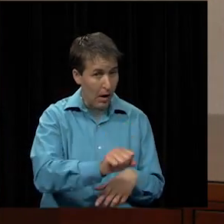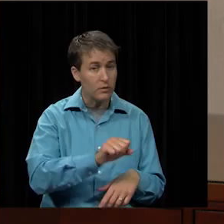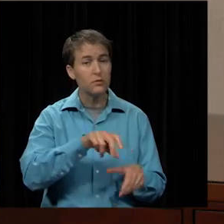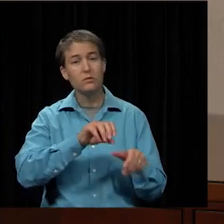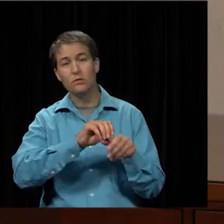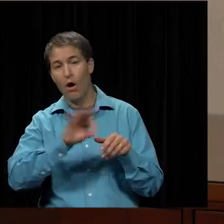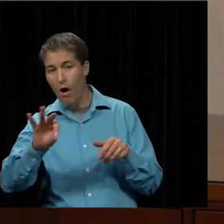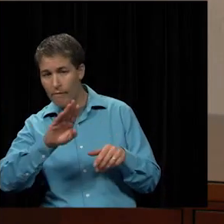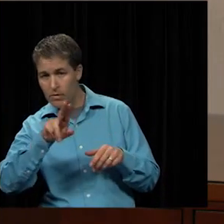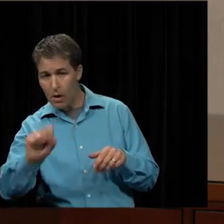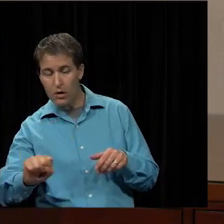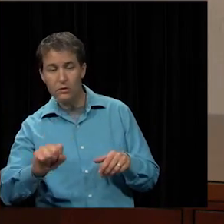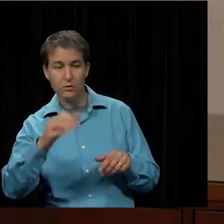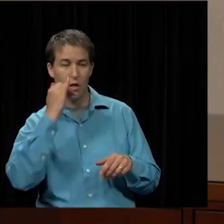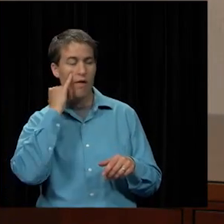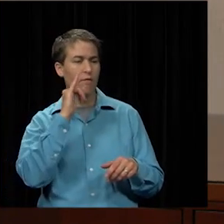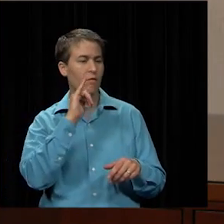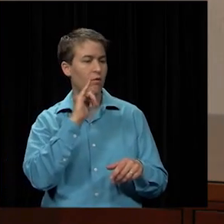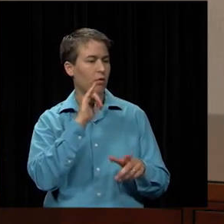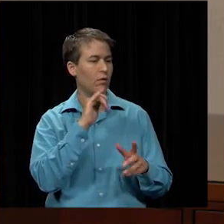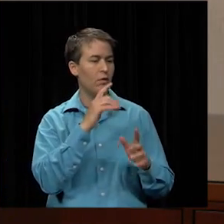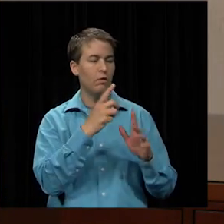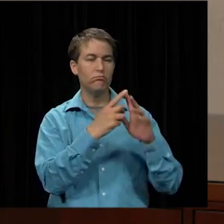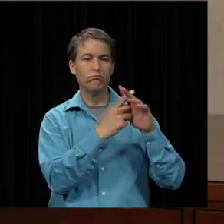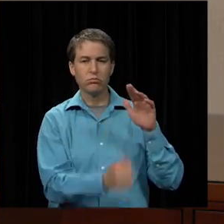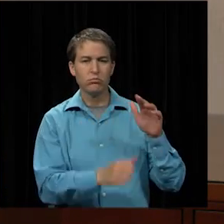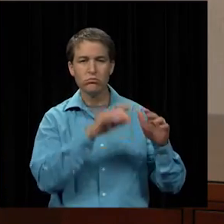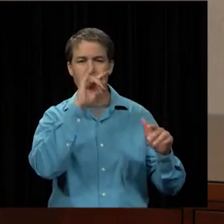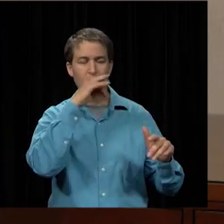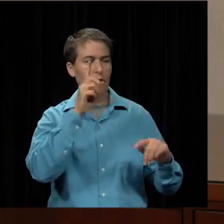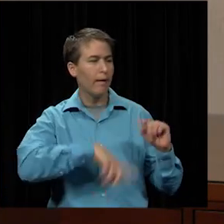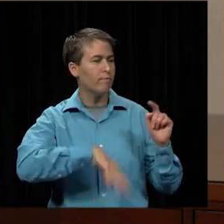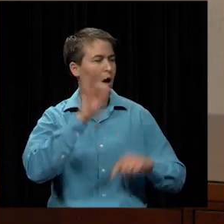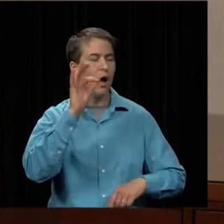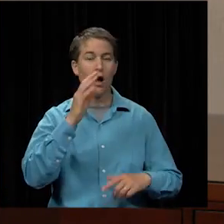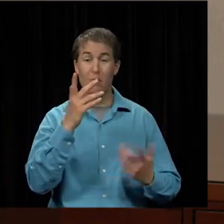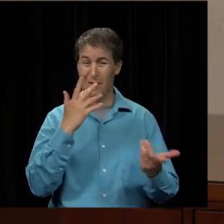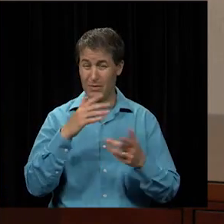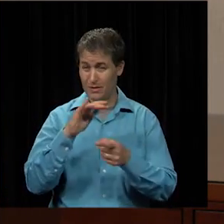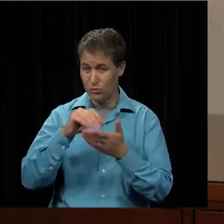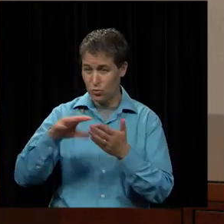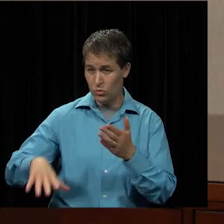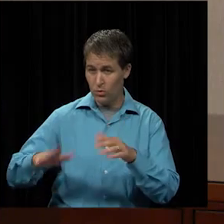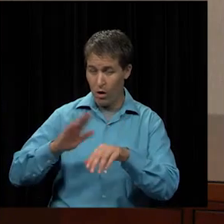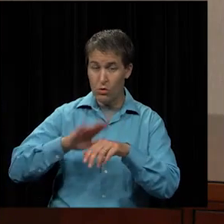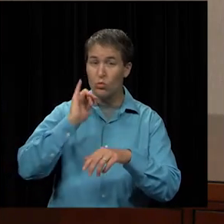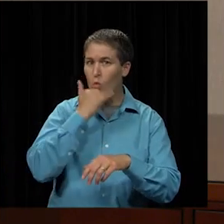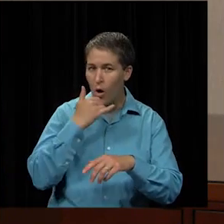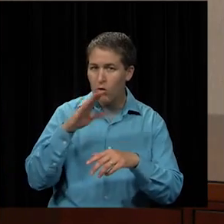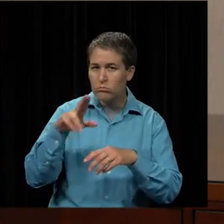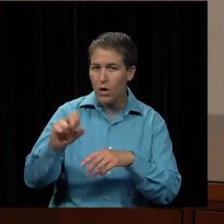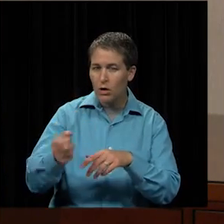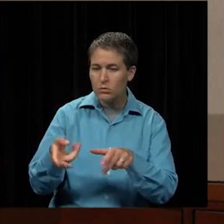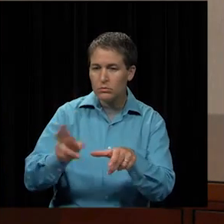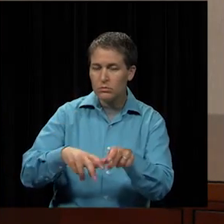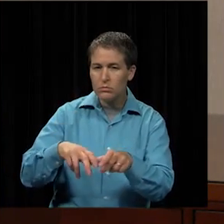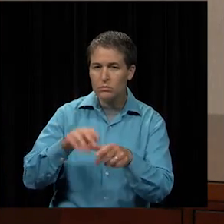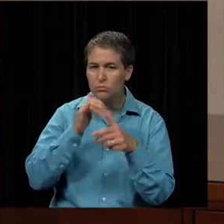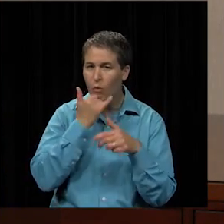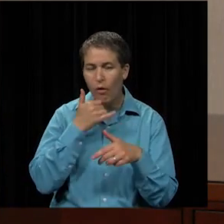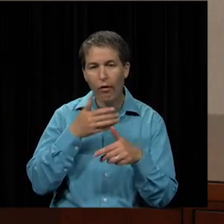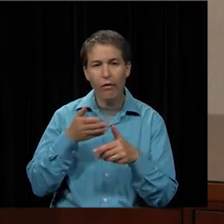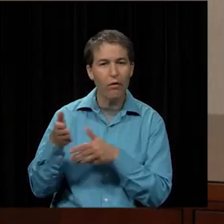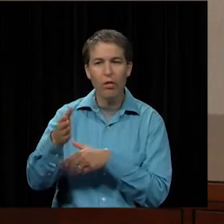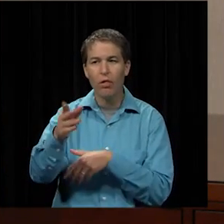in the event that there was a missing child that didn't show up at home are they on the wrong bus perhaps we can put that in any place we originally had it um